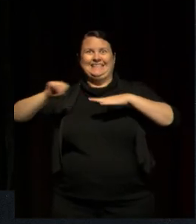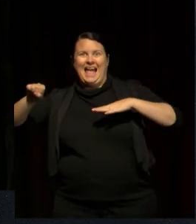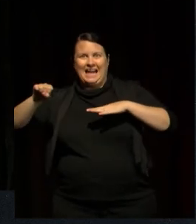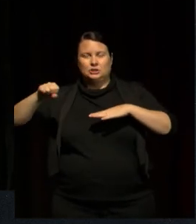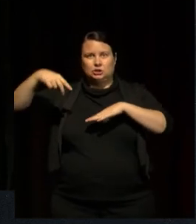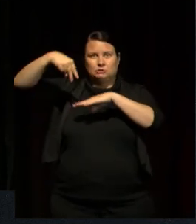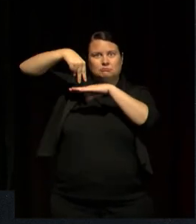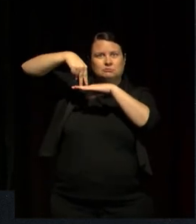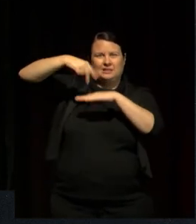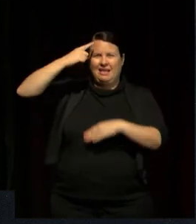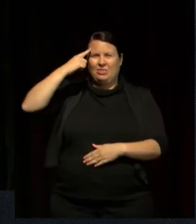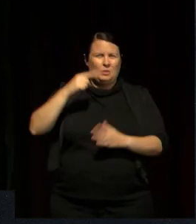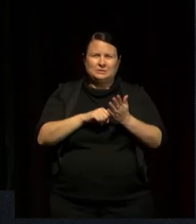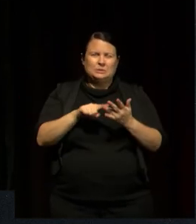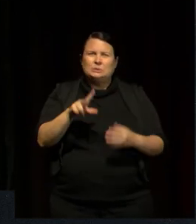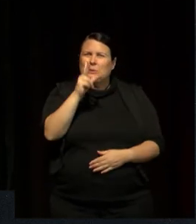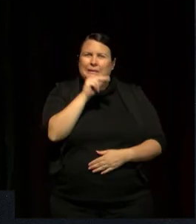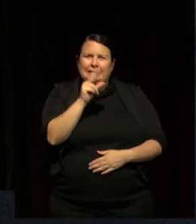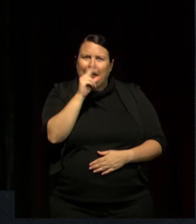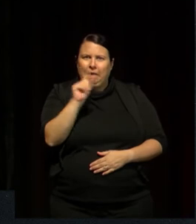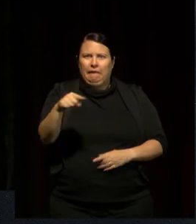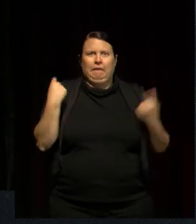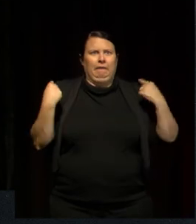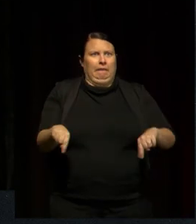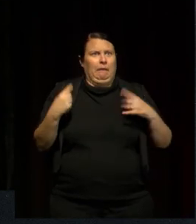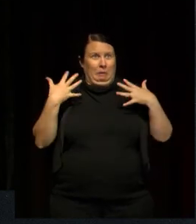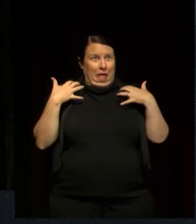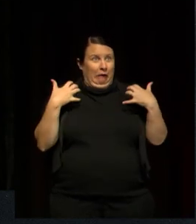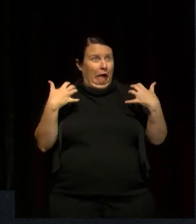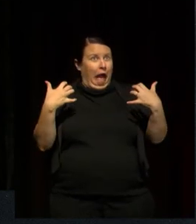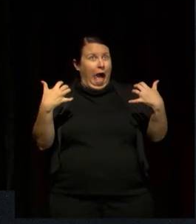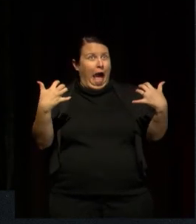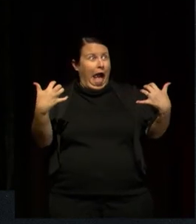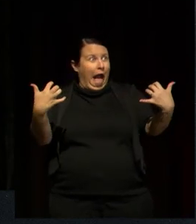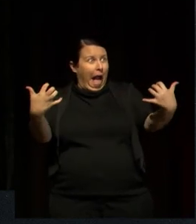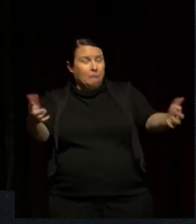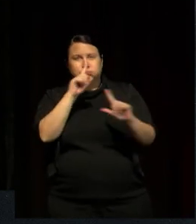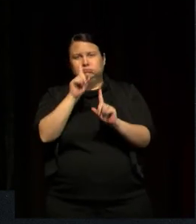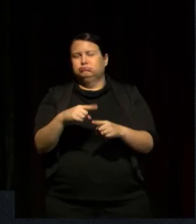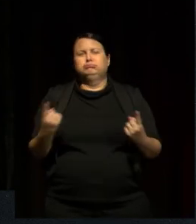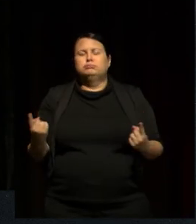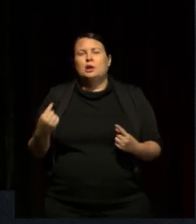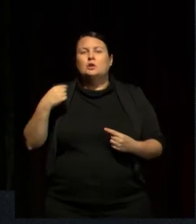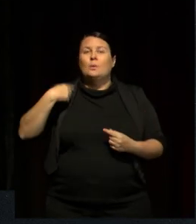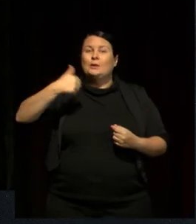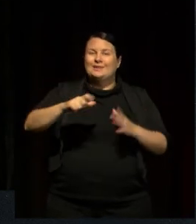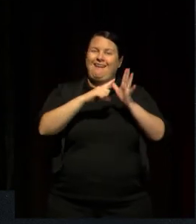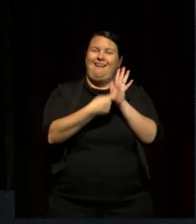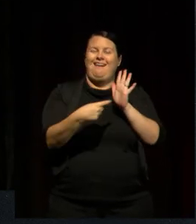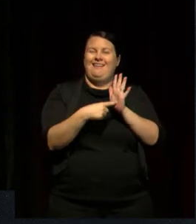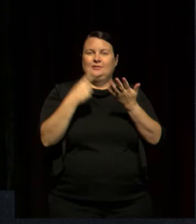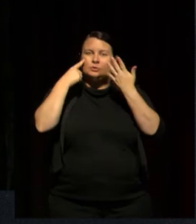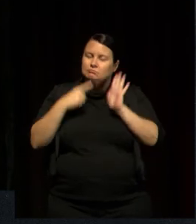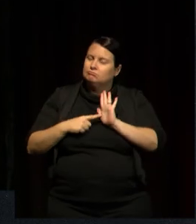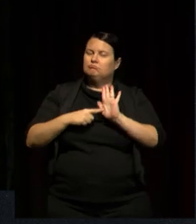They're too young. The anxiety would be too great. So we started using art as the platform for that.